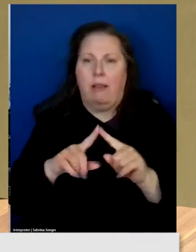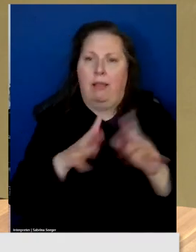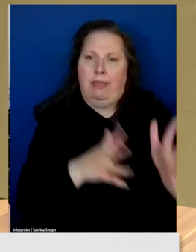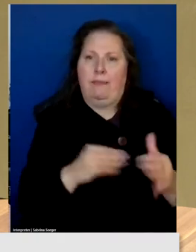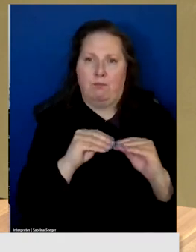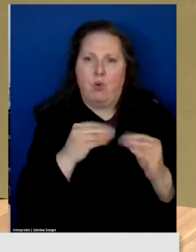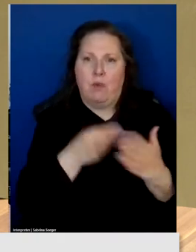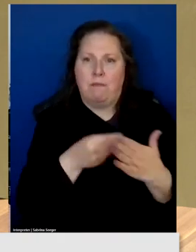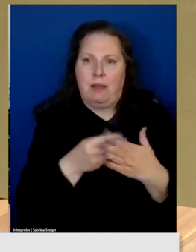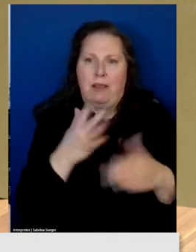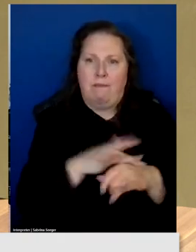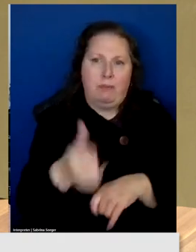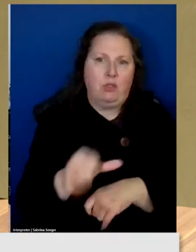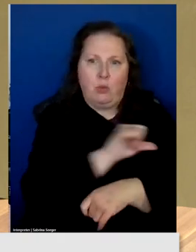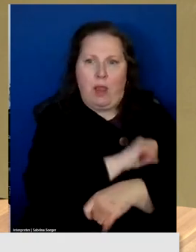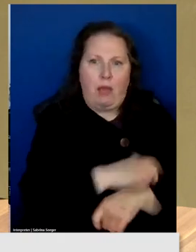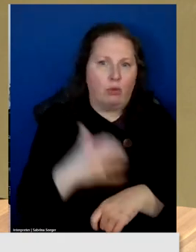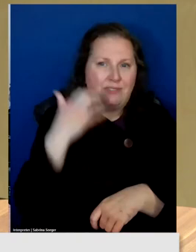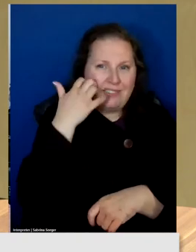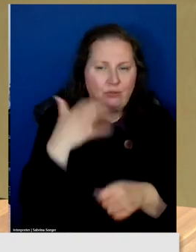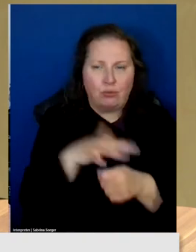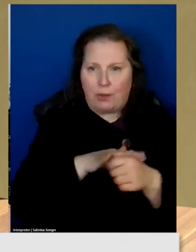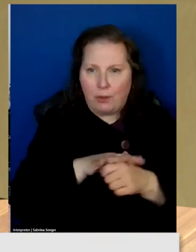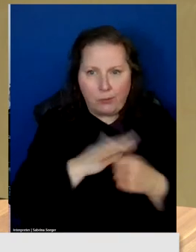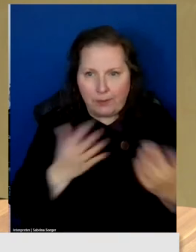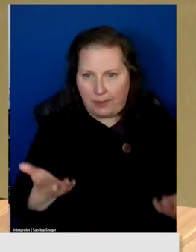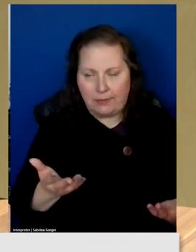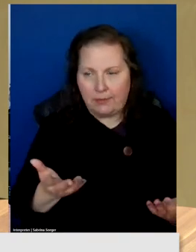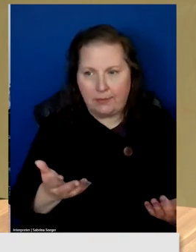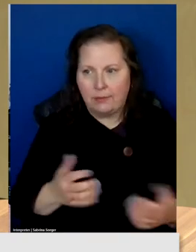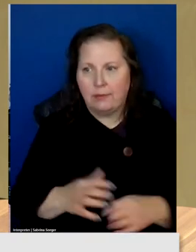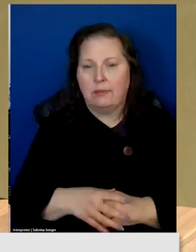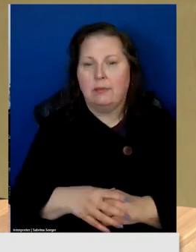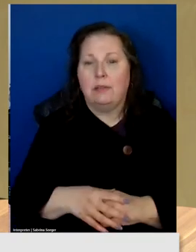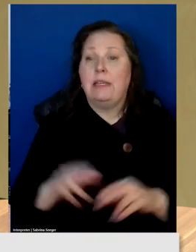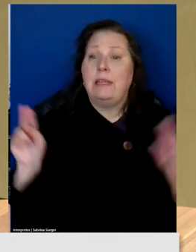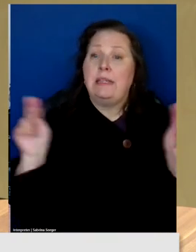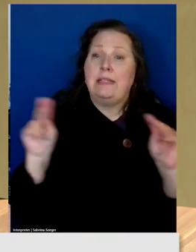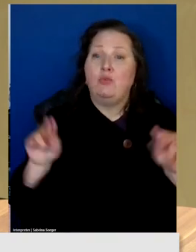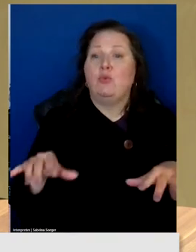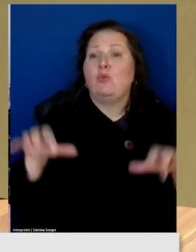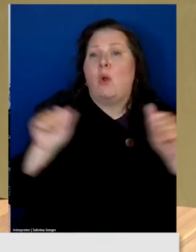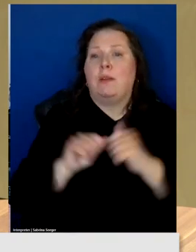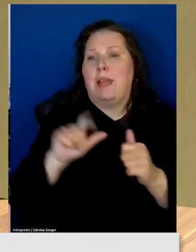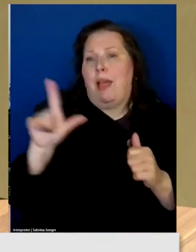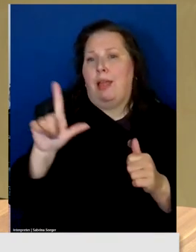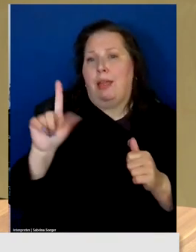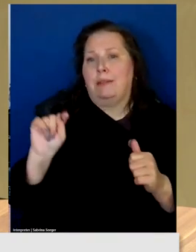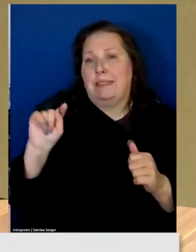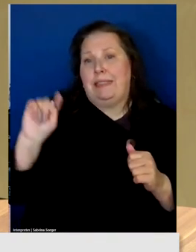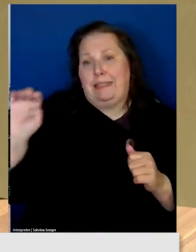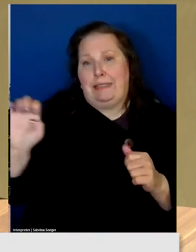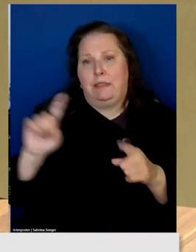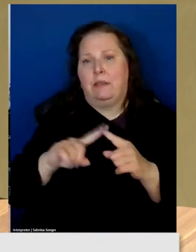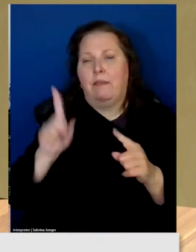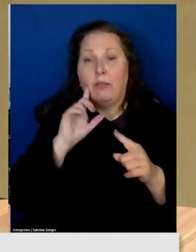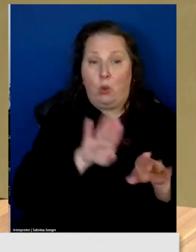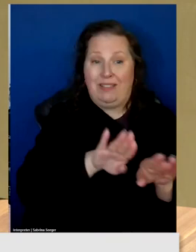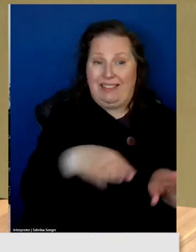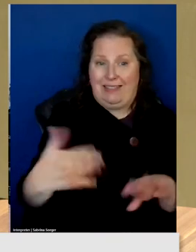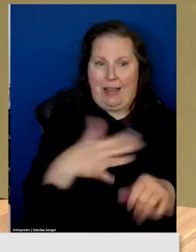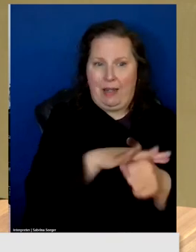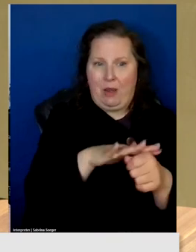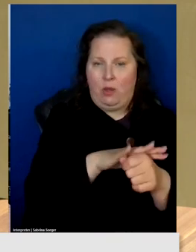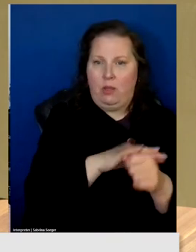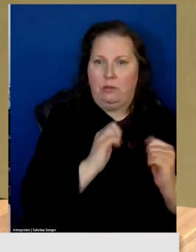uh, more dense areas. We need neutral host LTE to fill the dead zones and to provide,